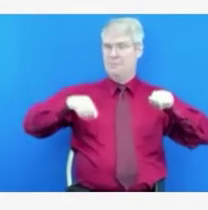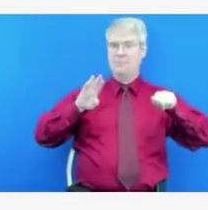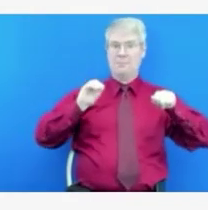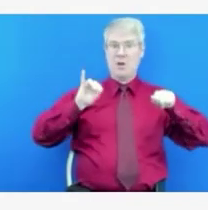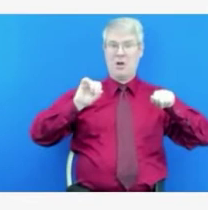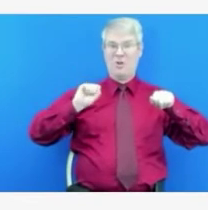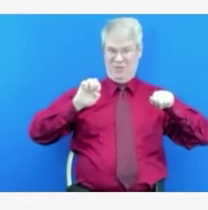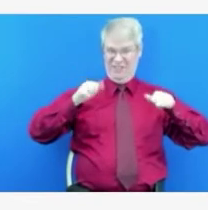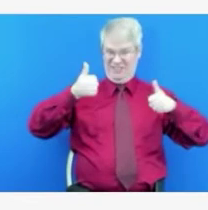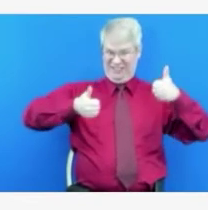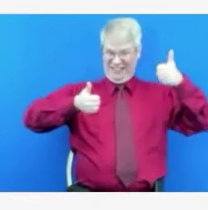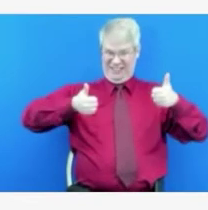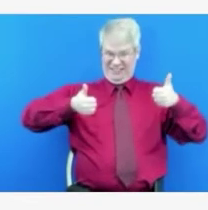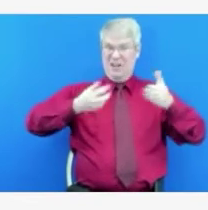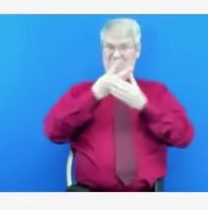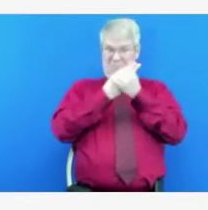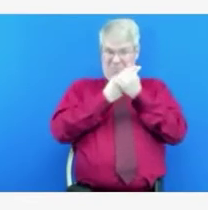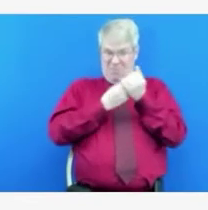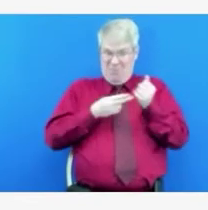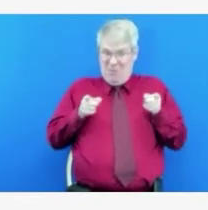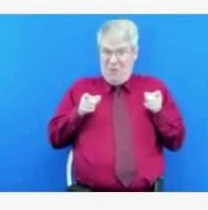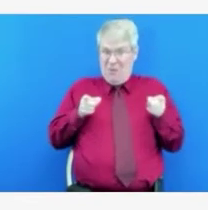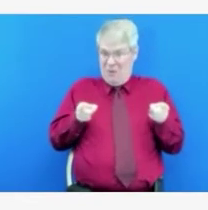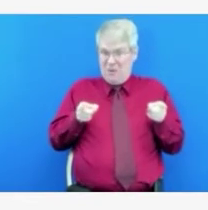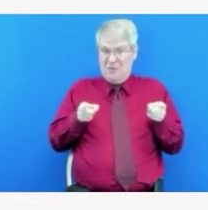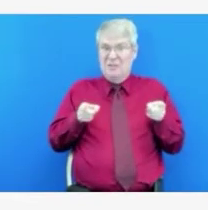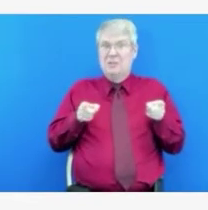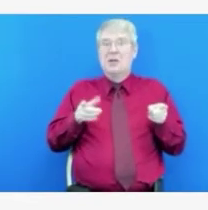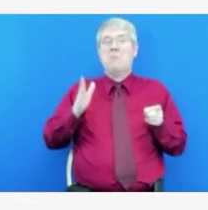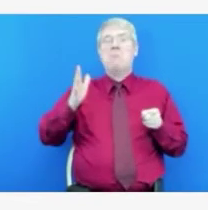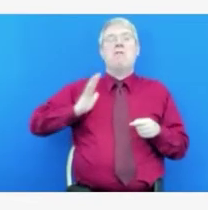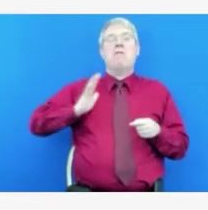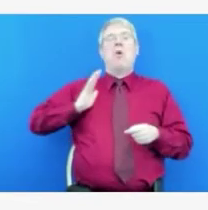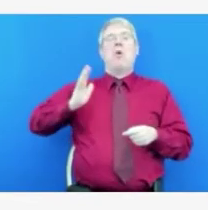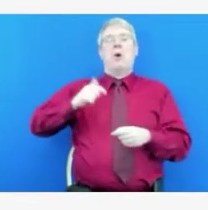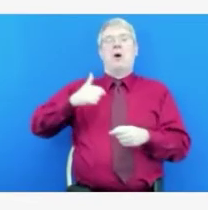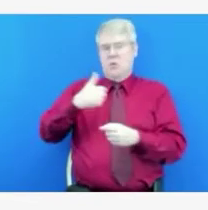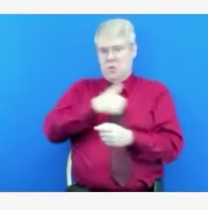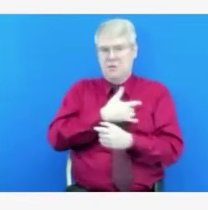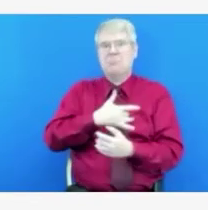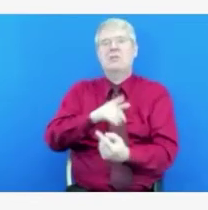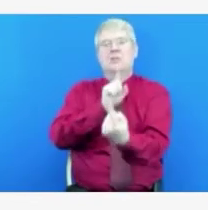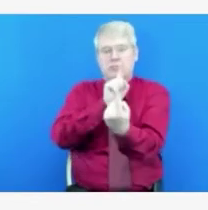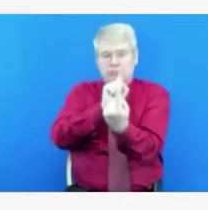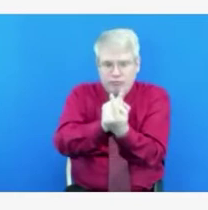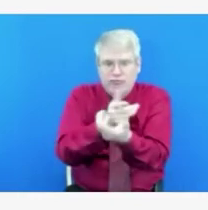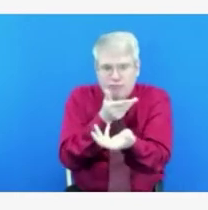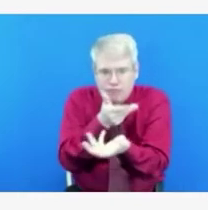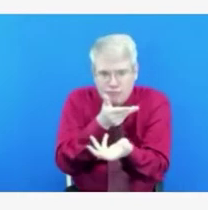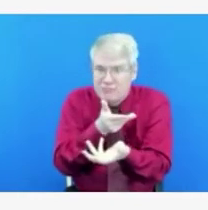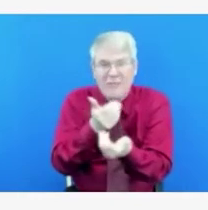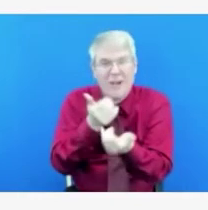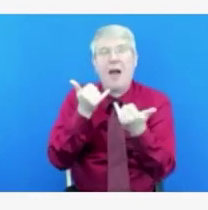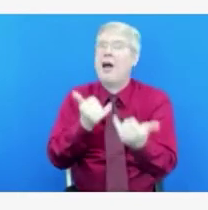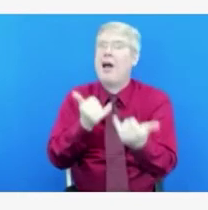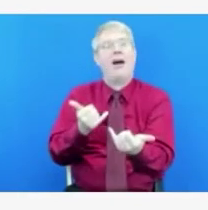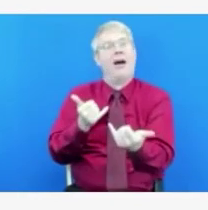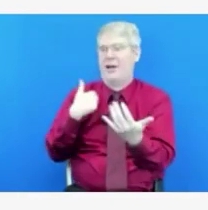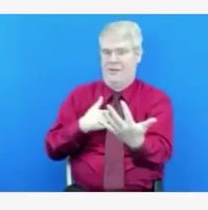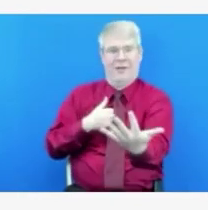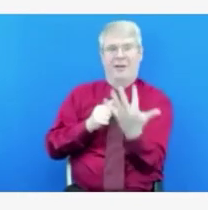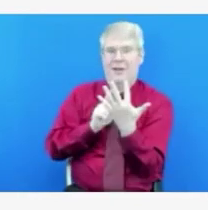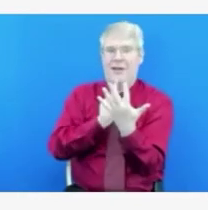normally do. And similarly, we're providing care in both repurposed clinical spaces